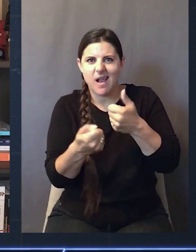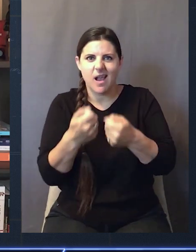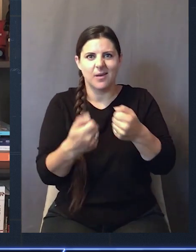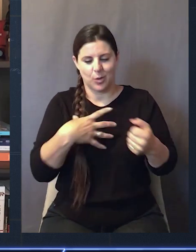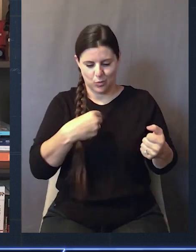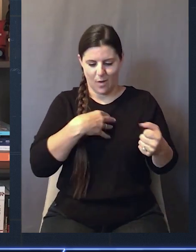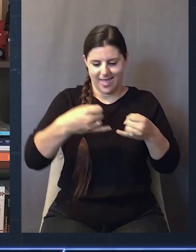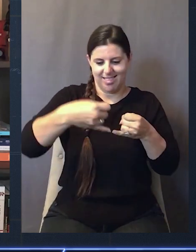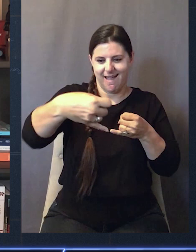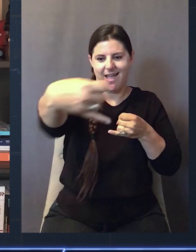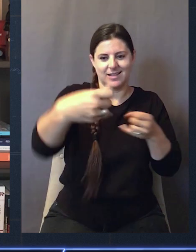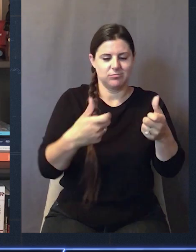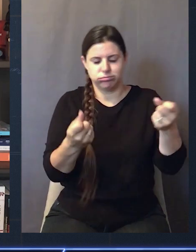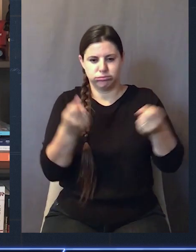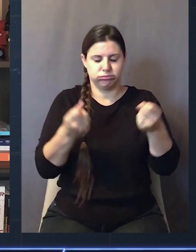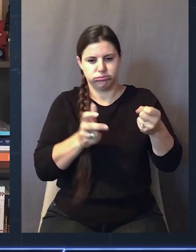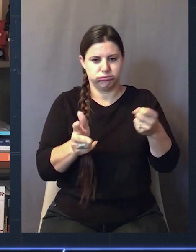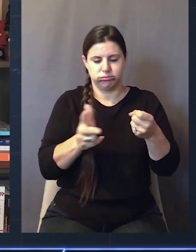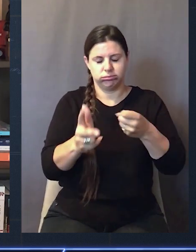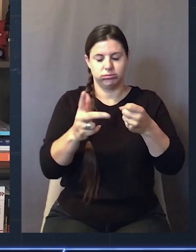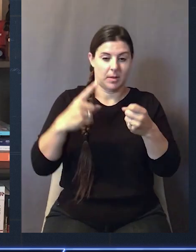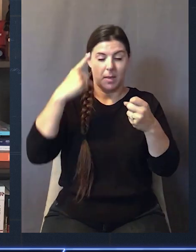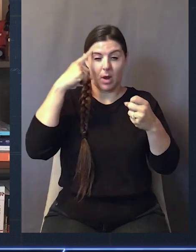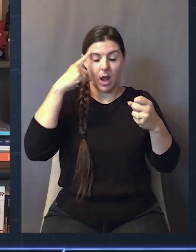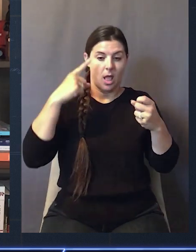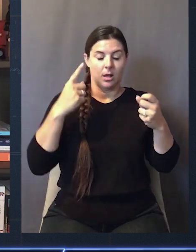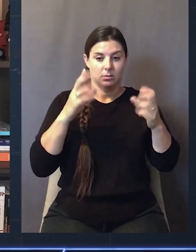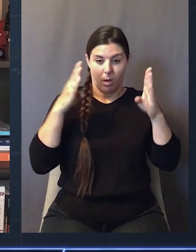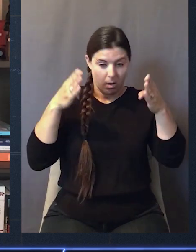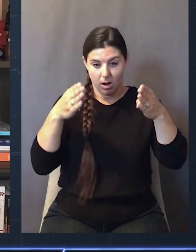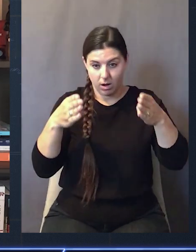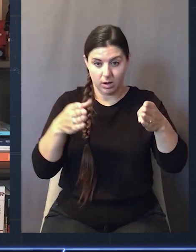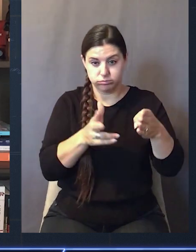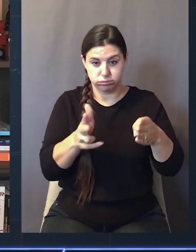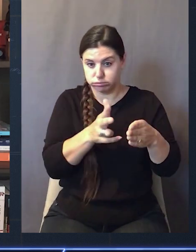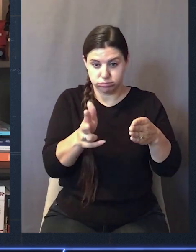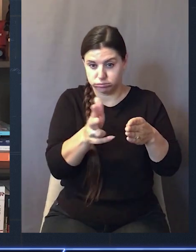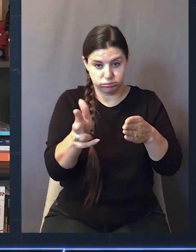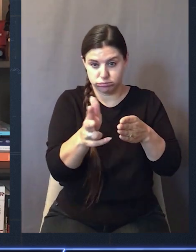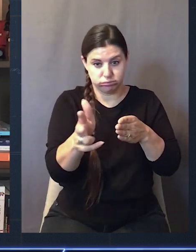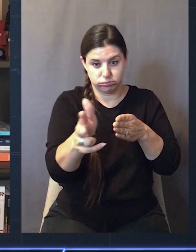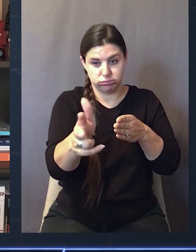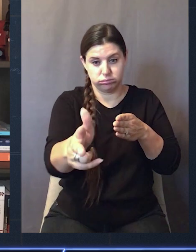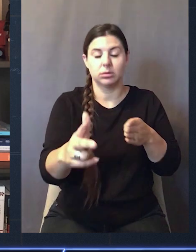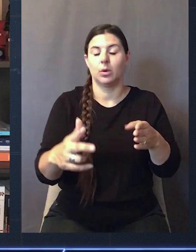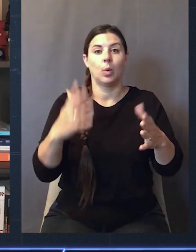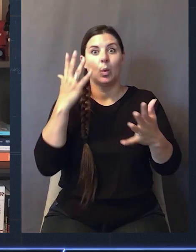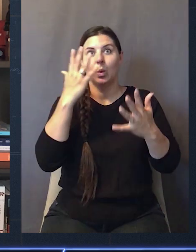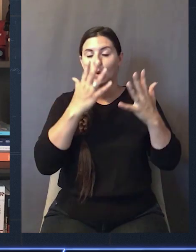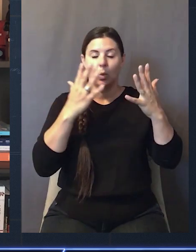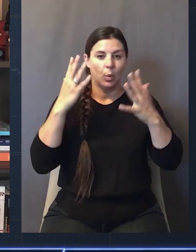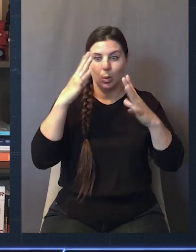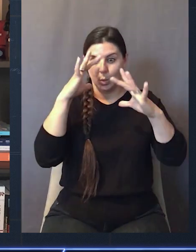video game. There were just these kind of white lines on the screen, and then I'm in the middle, and my only job in life is just trying to stay between the lines,